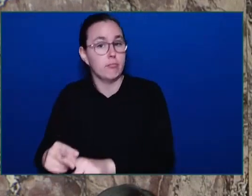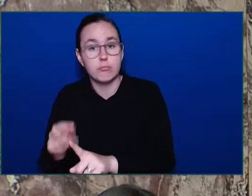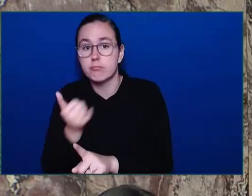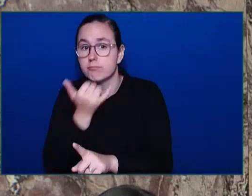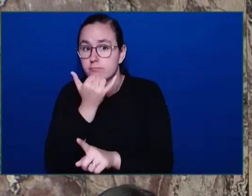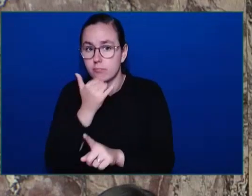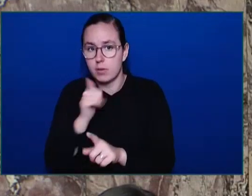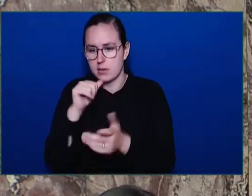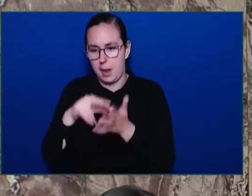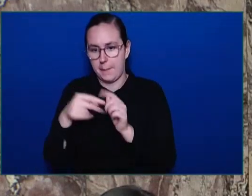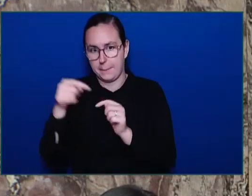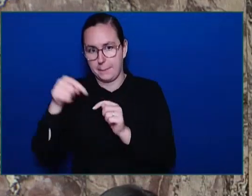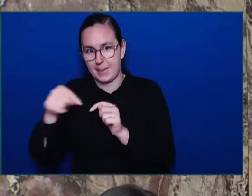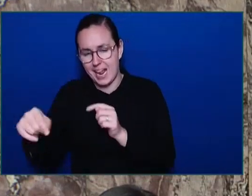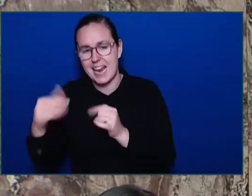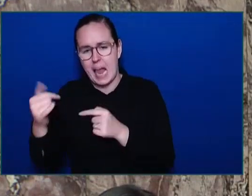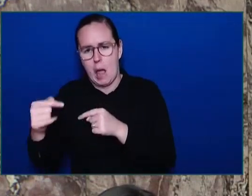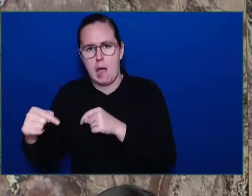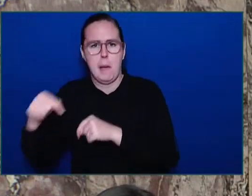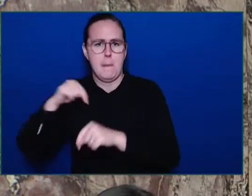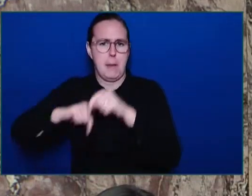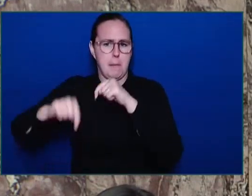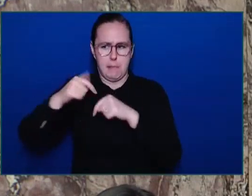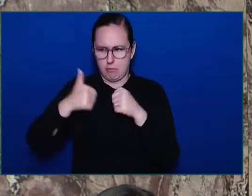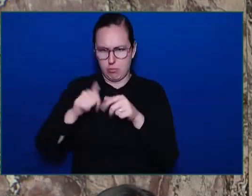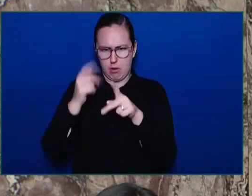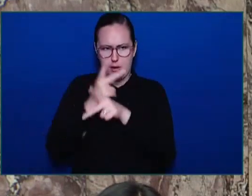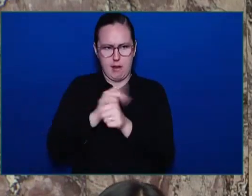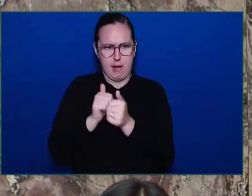on this side of the House, to keep our streets safe.